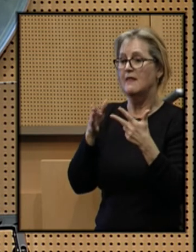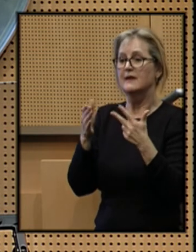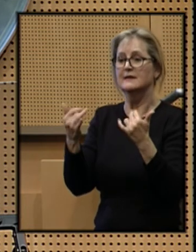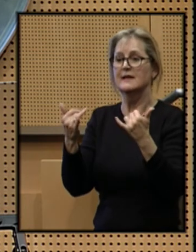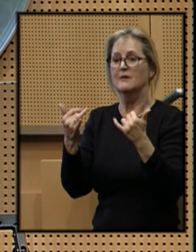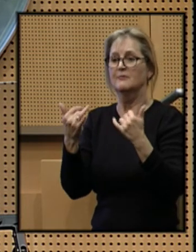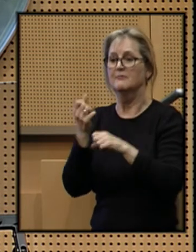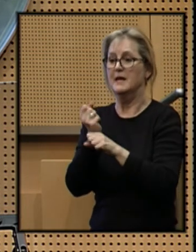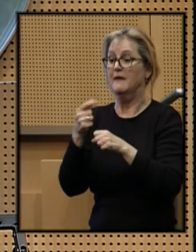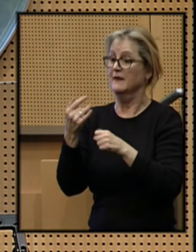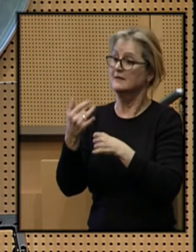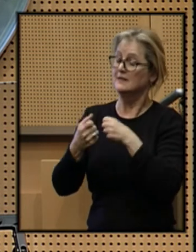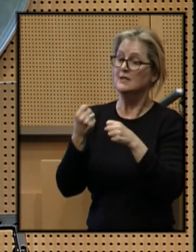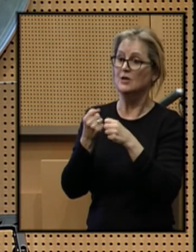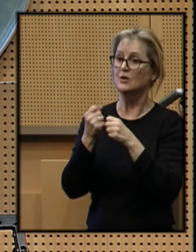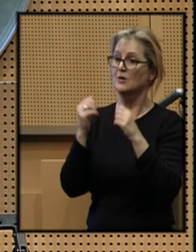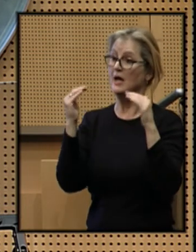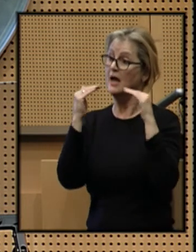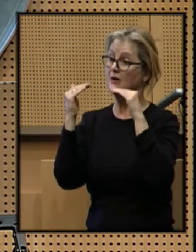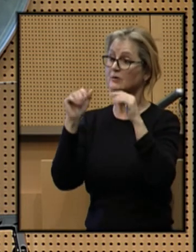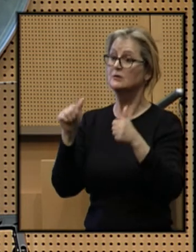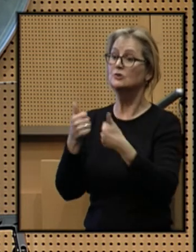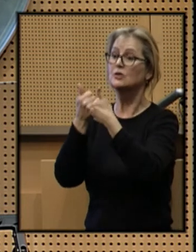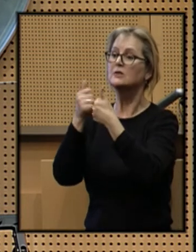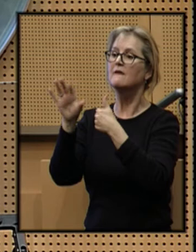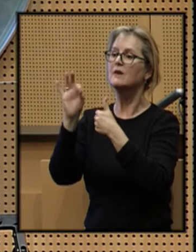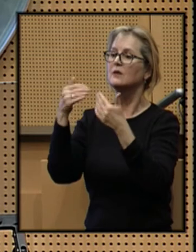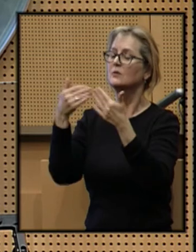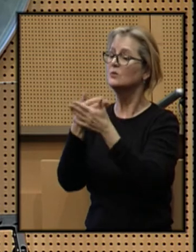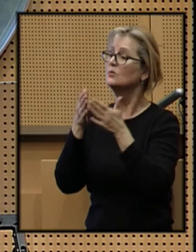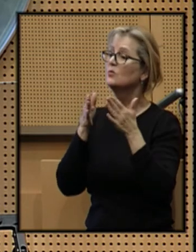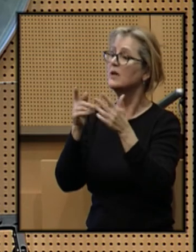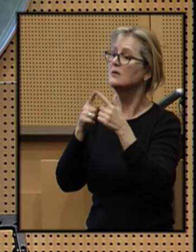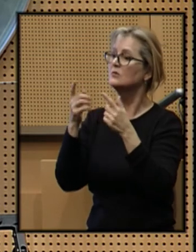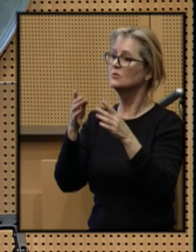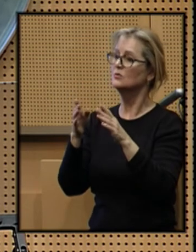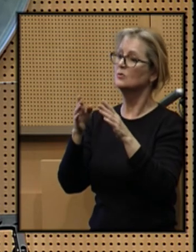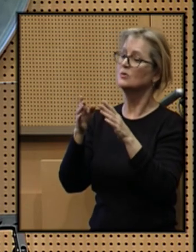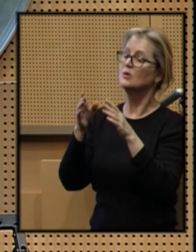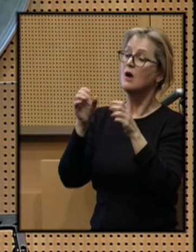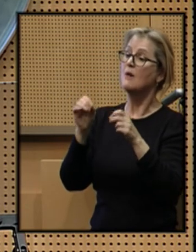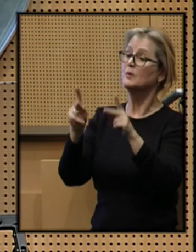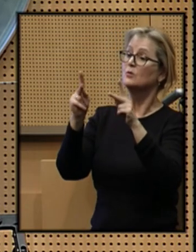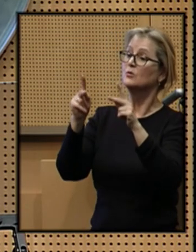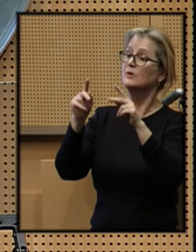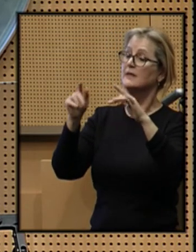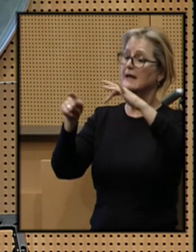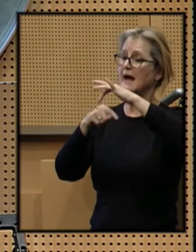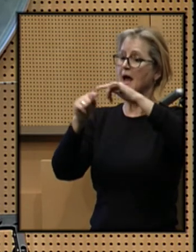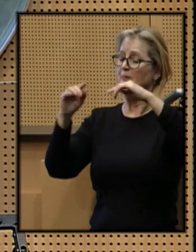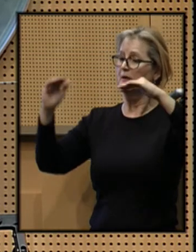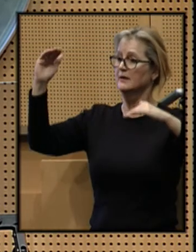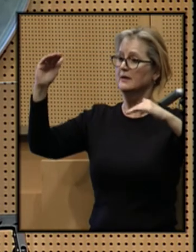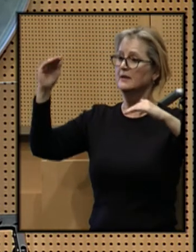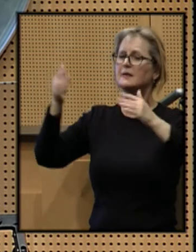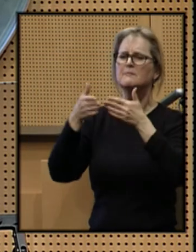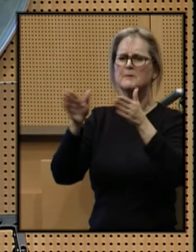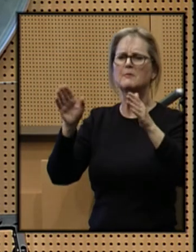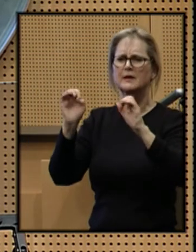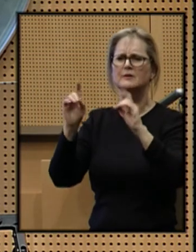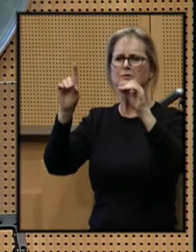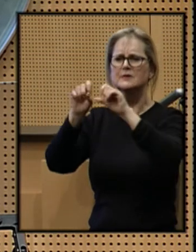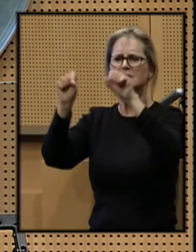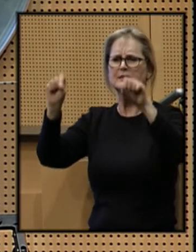make this year's great equity challenge, finding new ways to close the opportunity gap in our public education